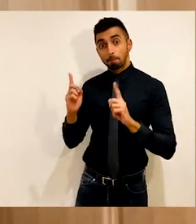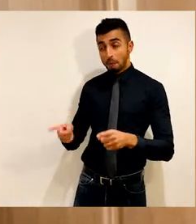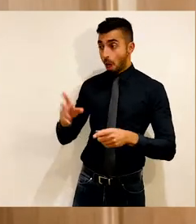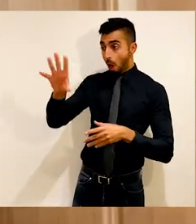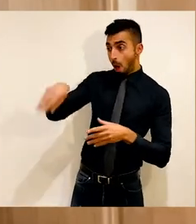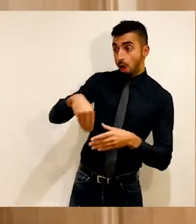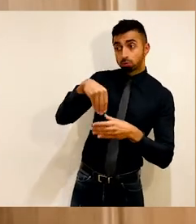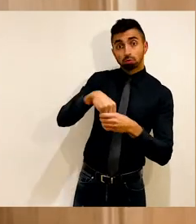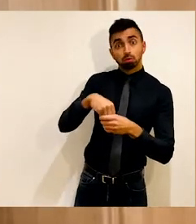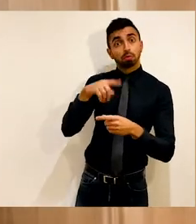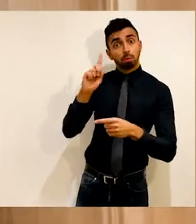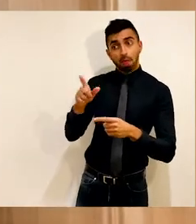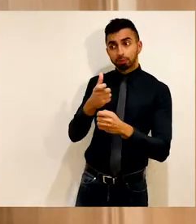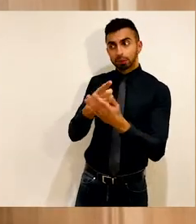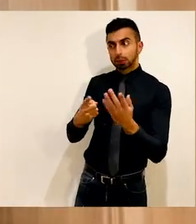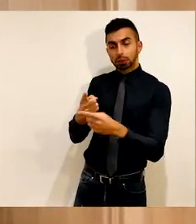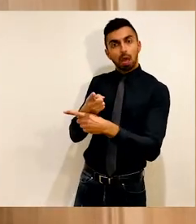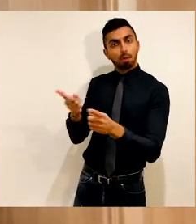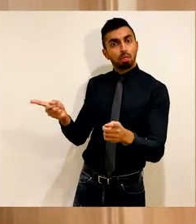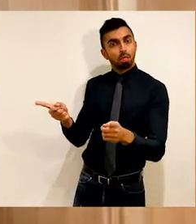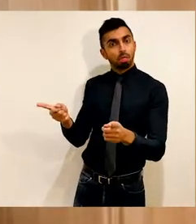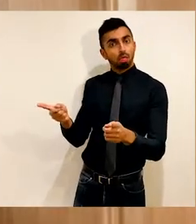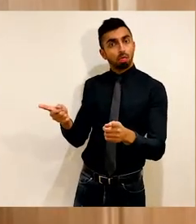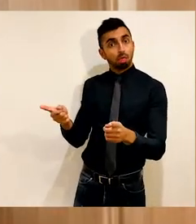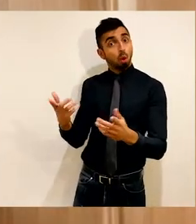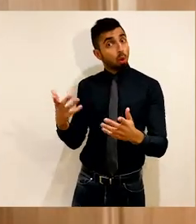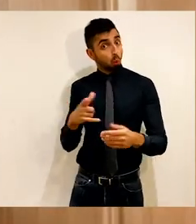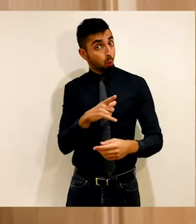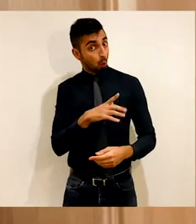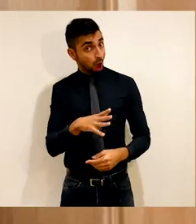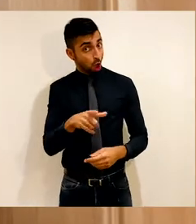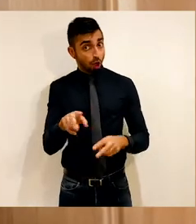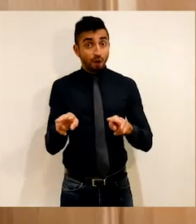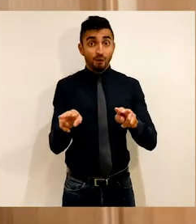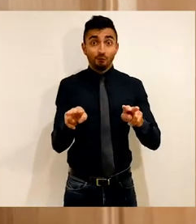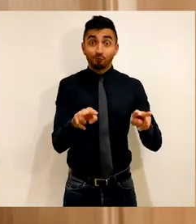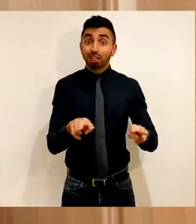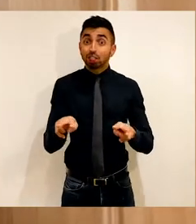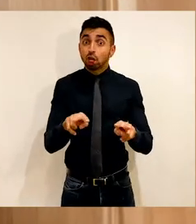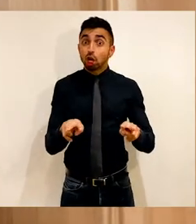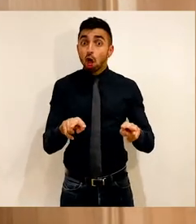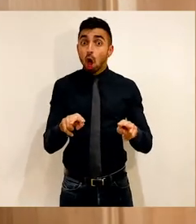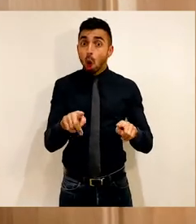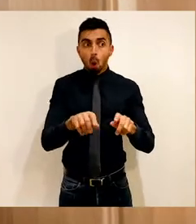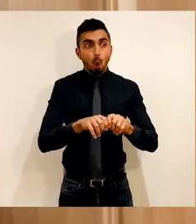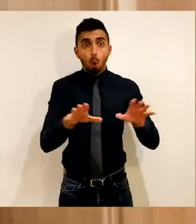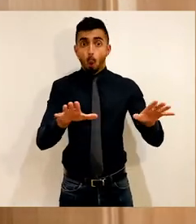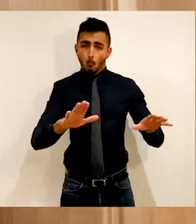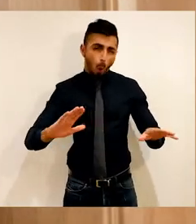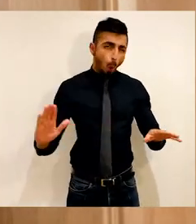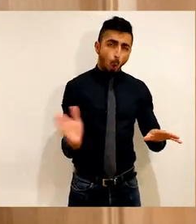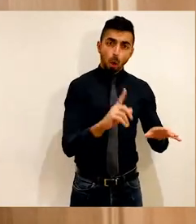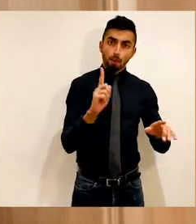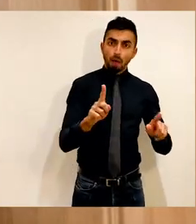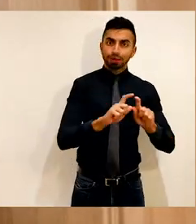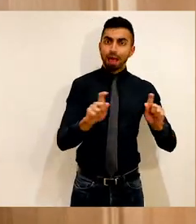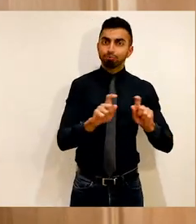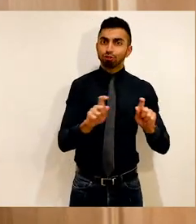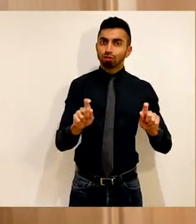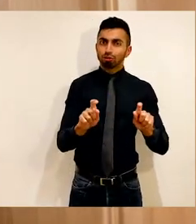must be disabled. Or you could create a proposal that all video content must be captioned.